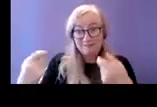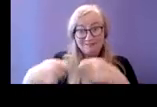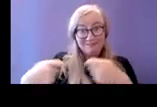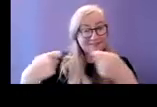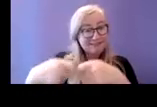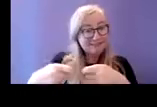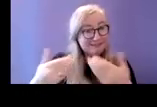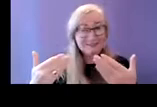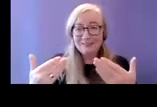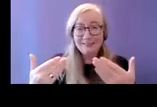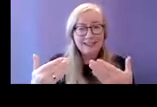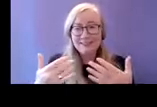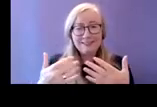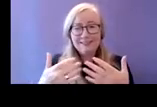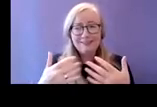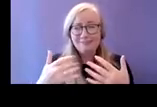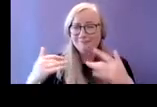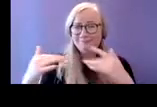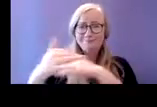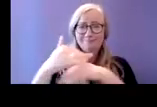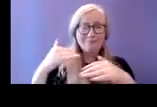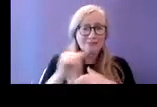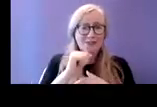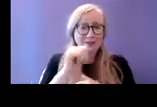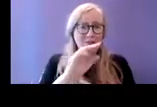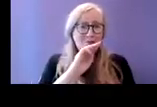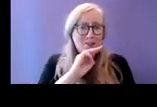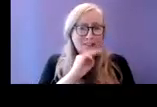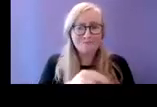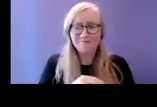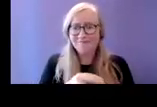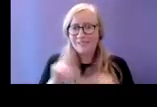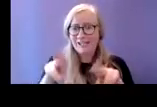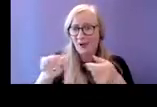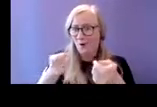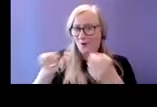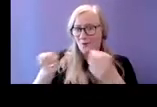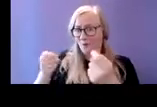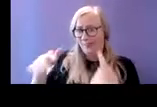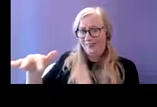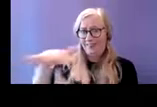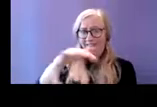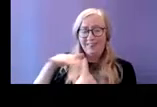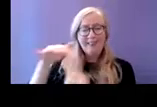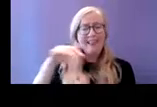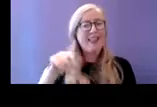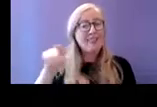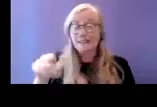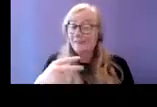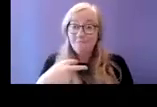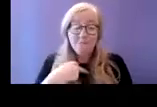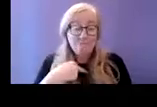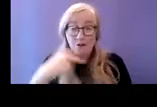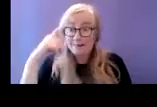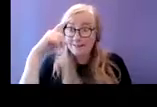privacy you've no control over your environment and that's just a really overwhelming and difficult environment for an autistic person to operate